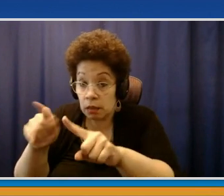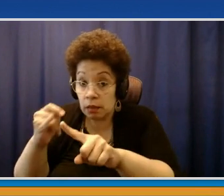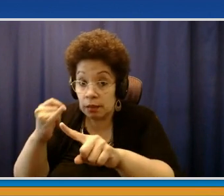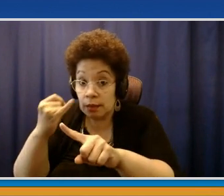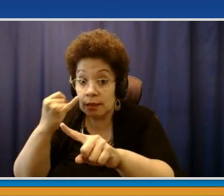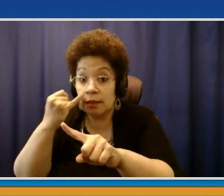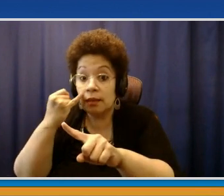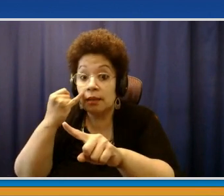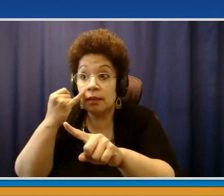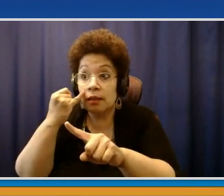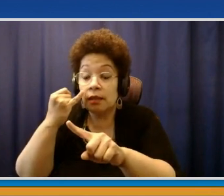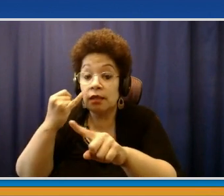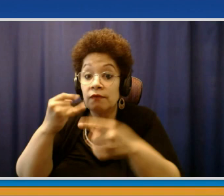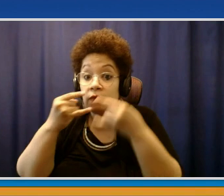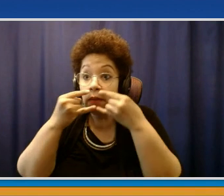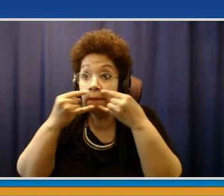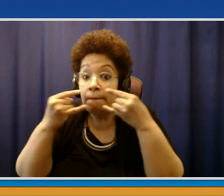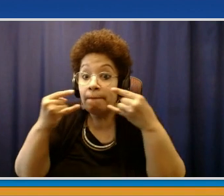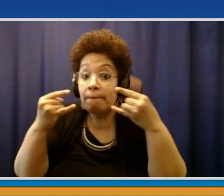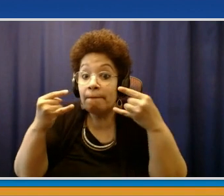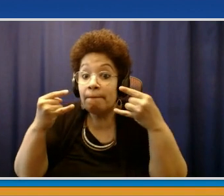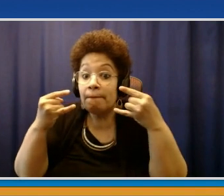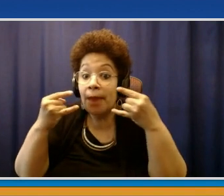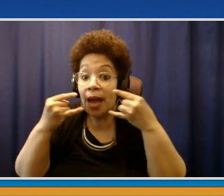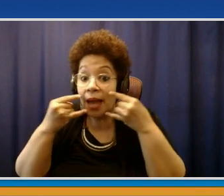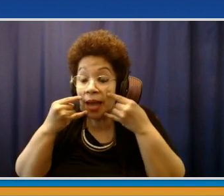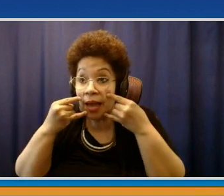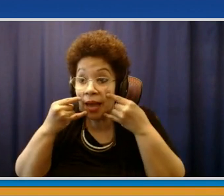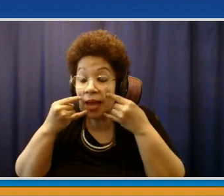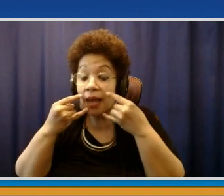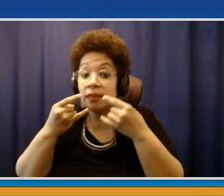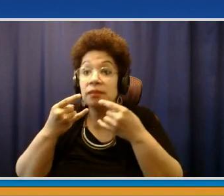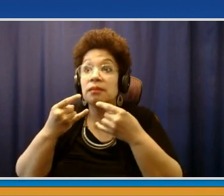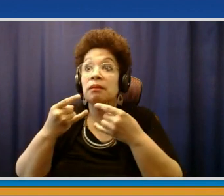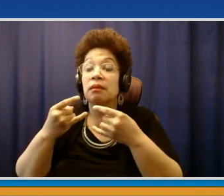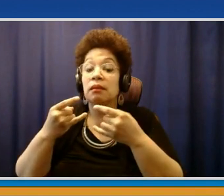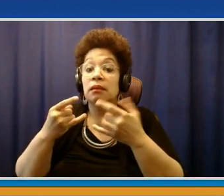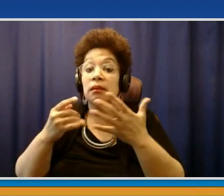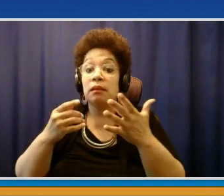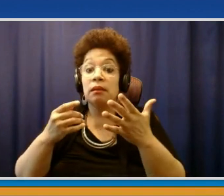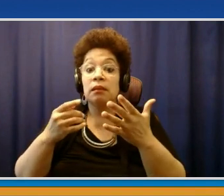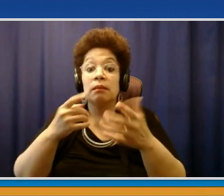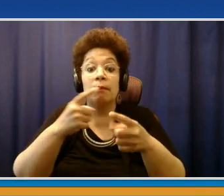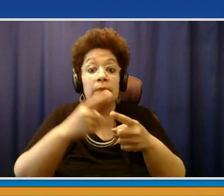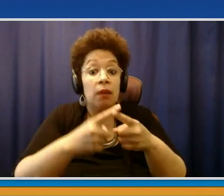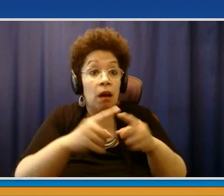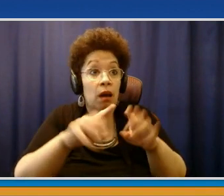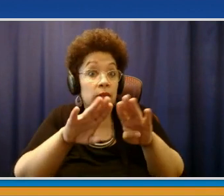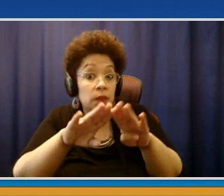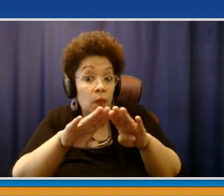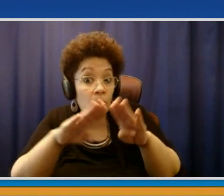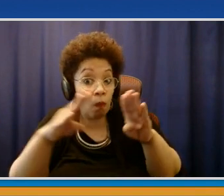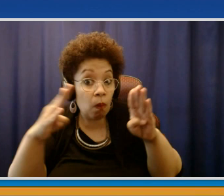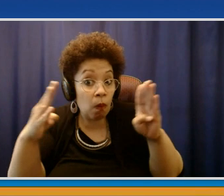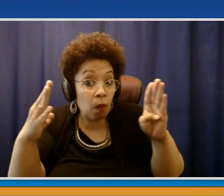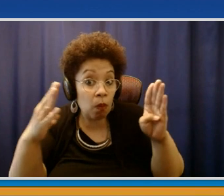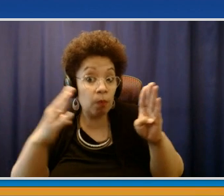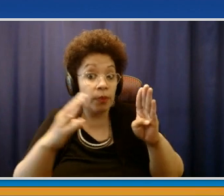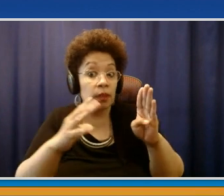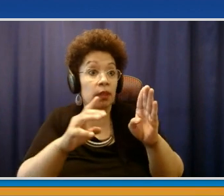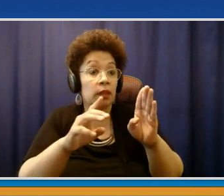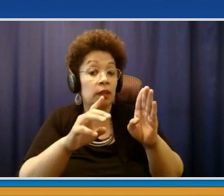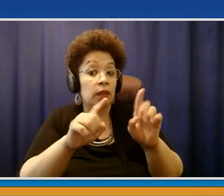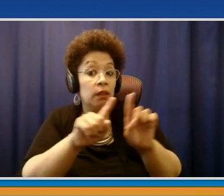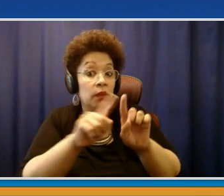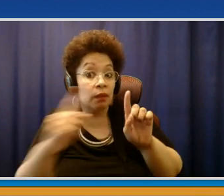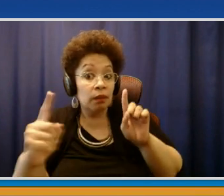spread the disease or not. And on that basis, we were able to open up Bicycle Sunday last year and this year, golf courses last year and this year, but we didn't have